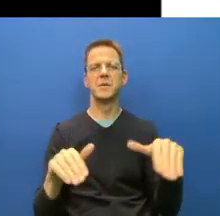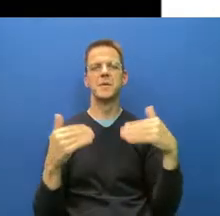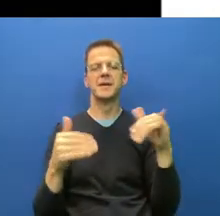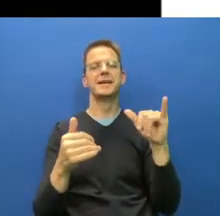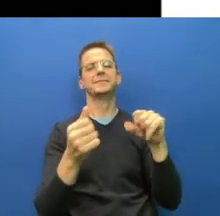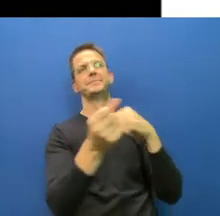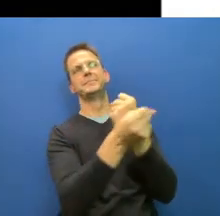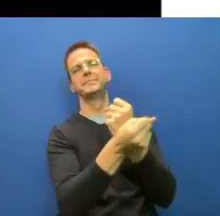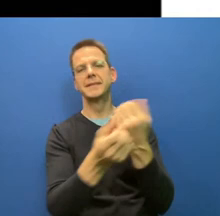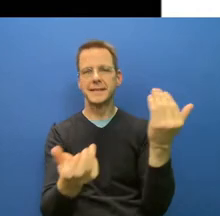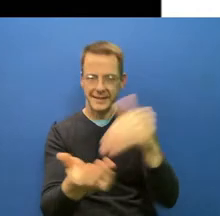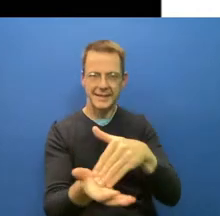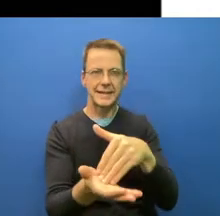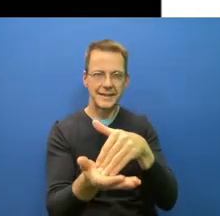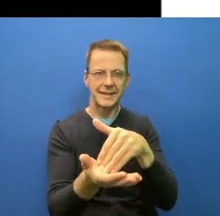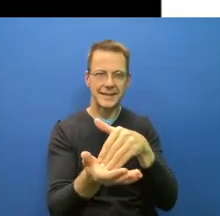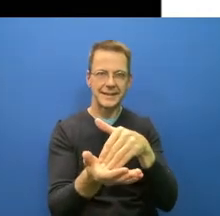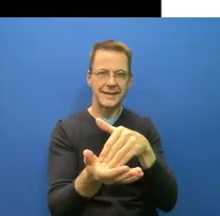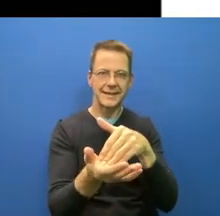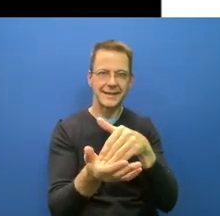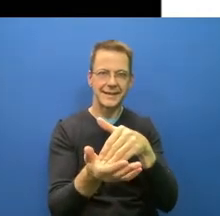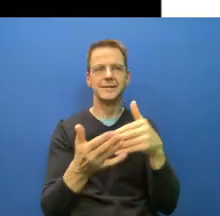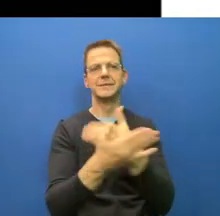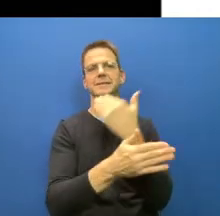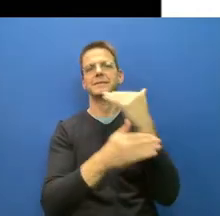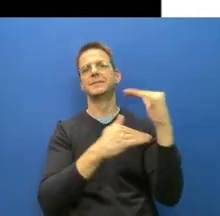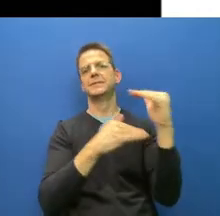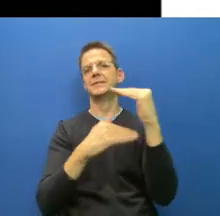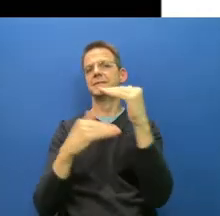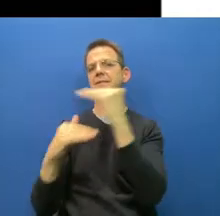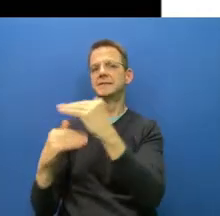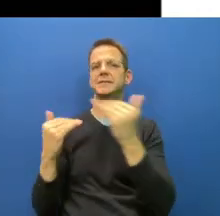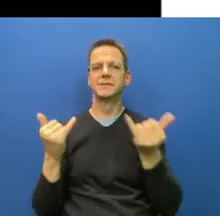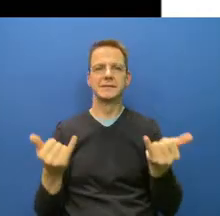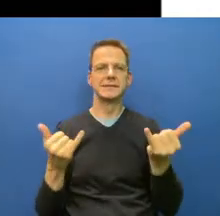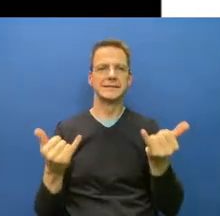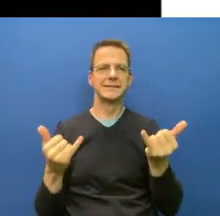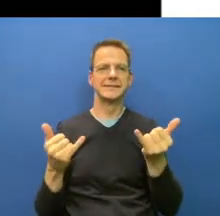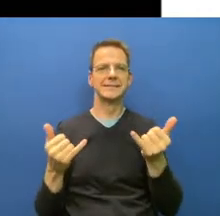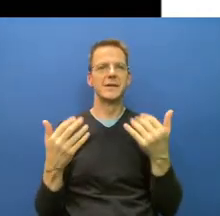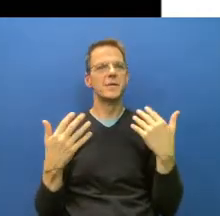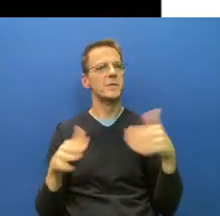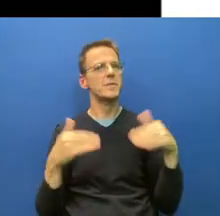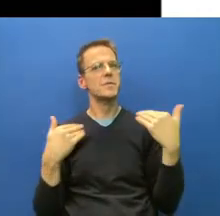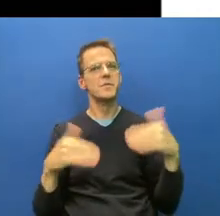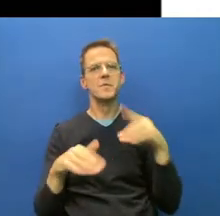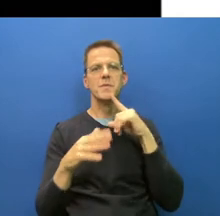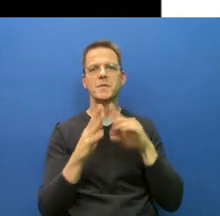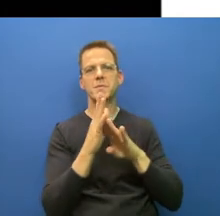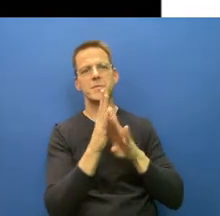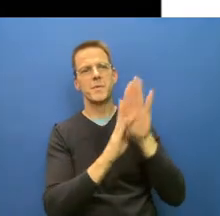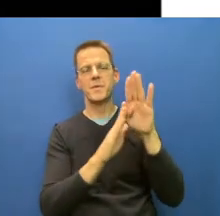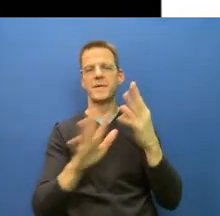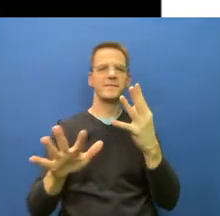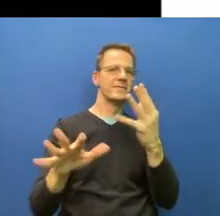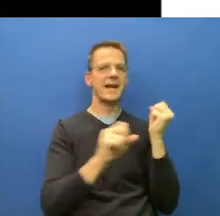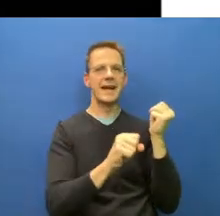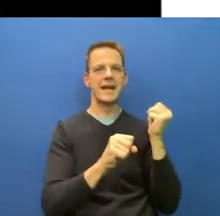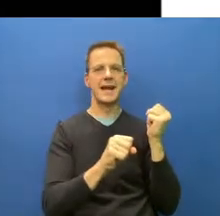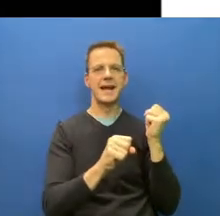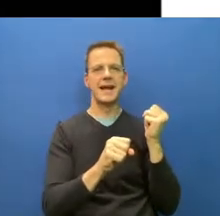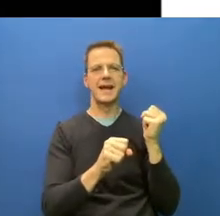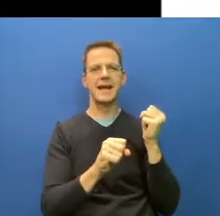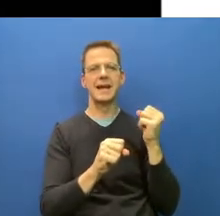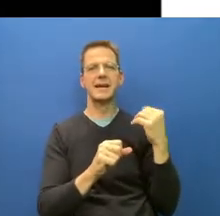because it's growing really fast. Although they have 76% population fully vaccinated, Alberta has 68